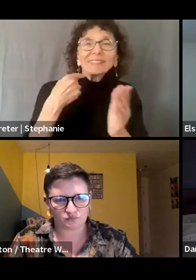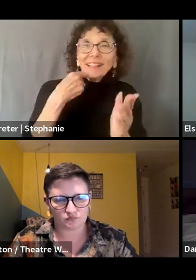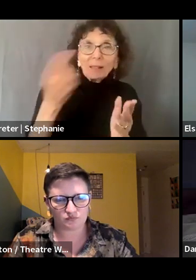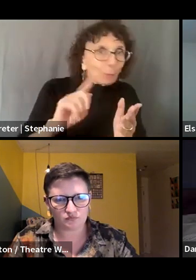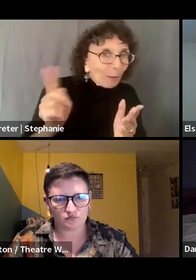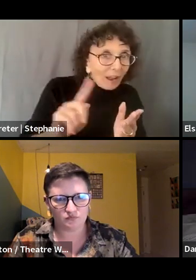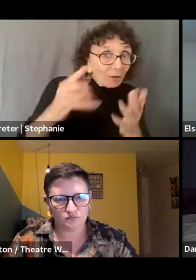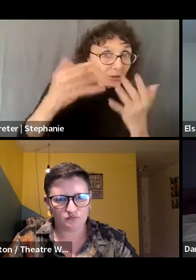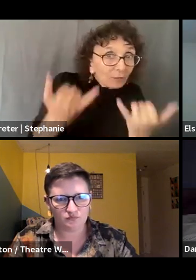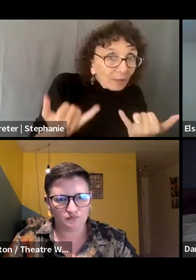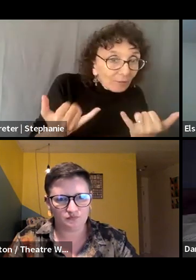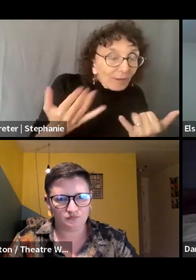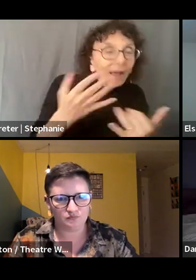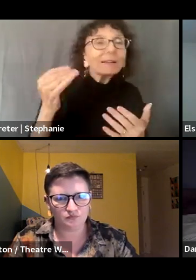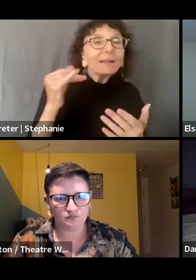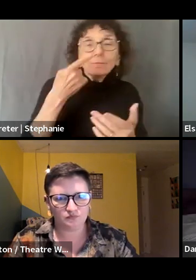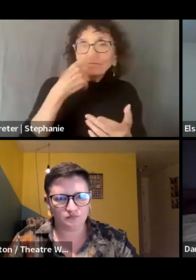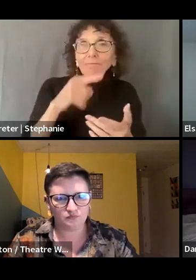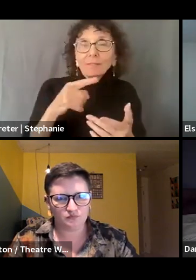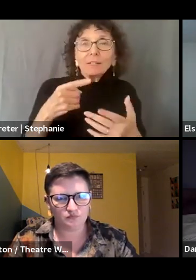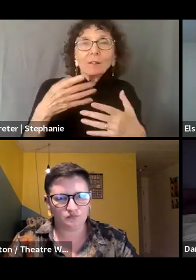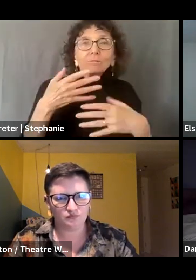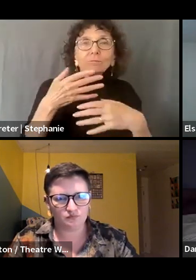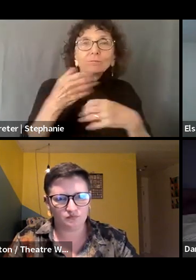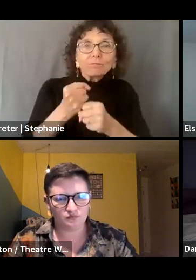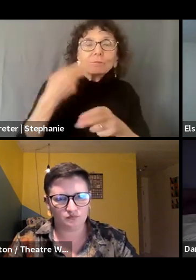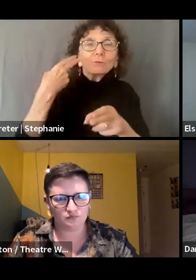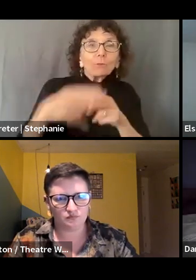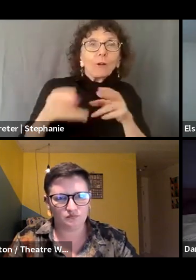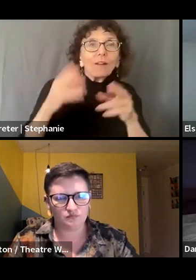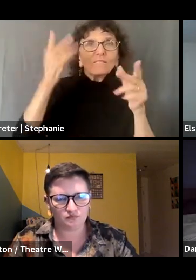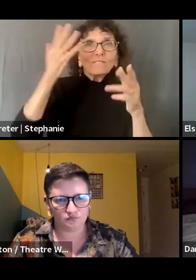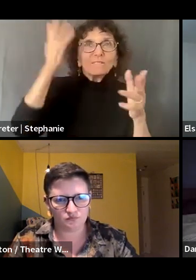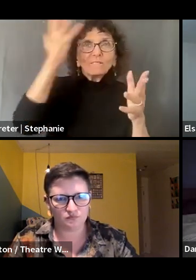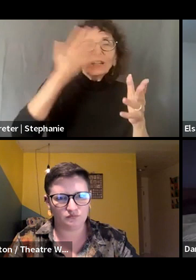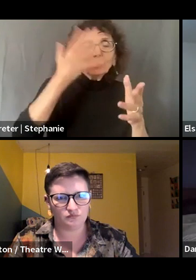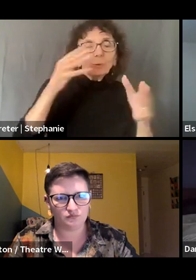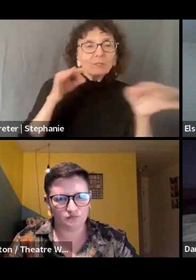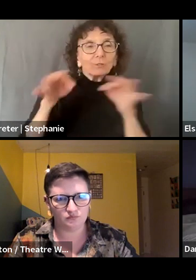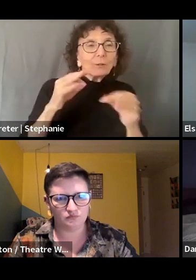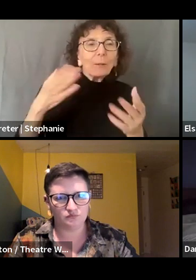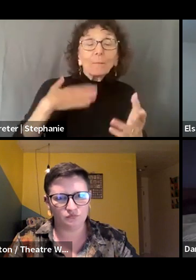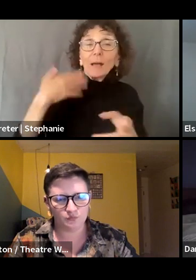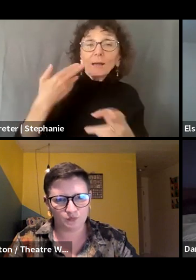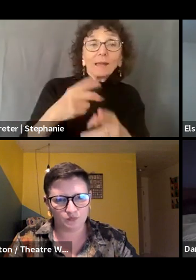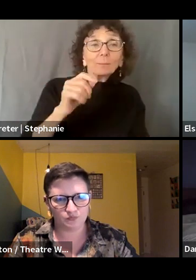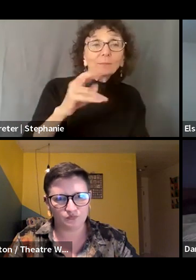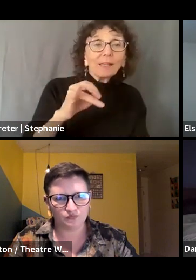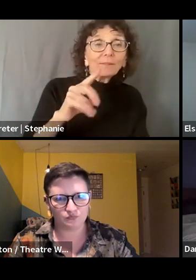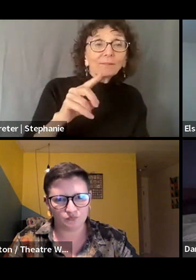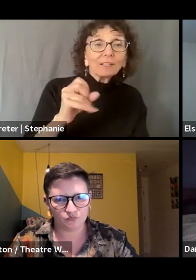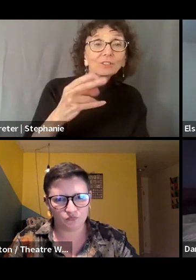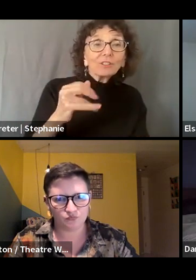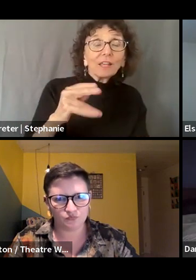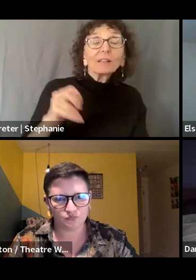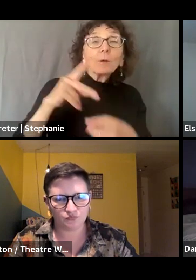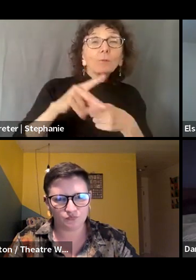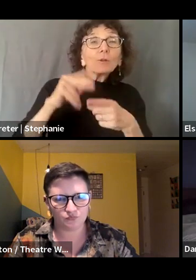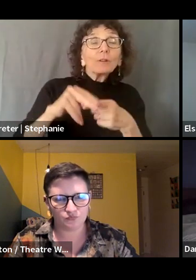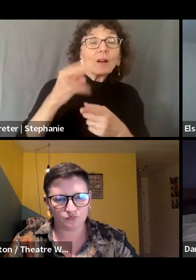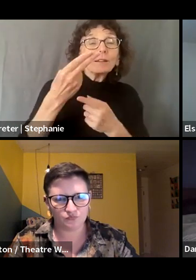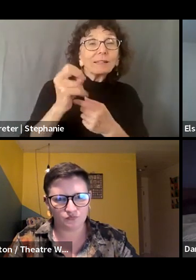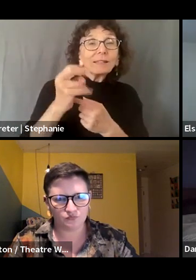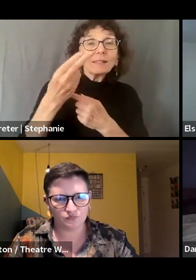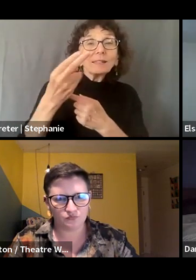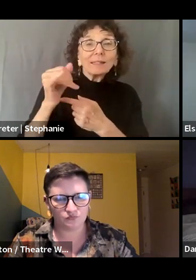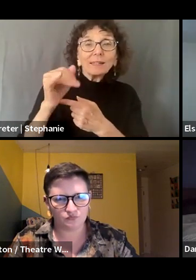currently. And then if you would offer a brief visual description. So again, my name is David Shane. My pronouns are he, him, his. I